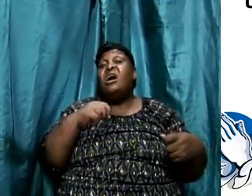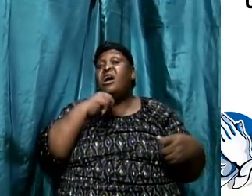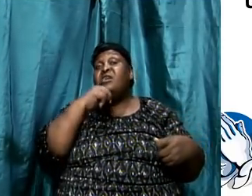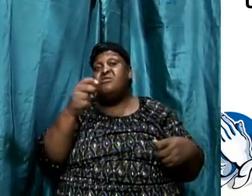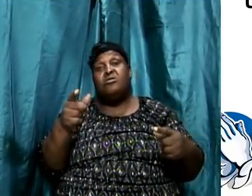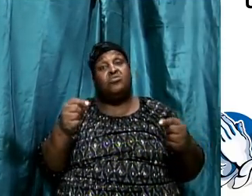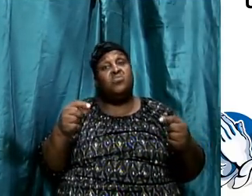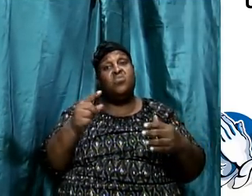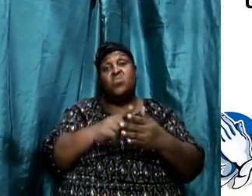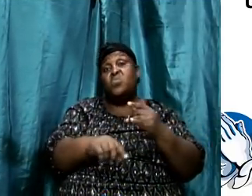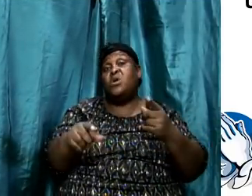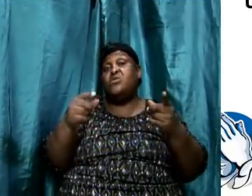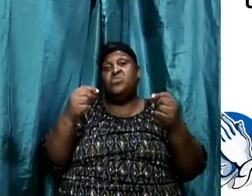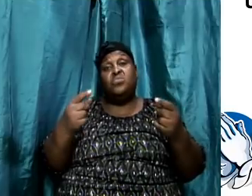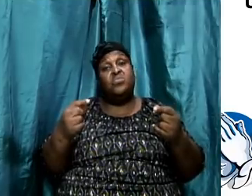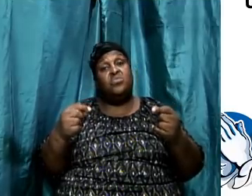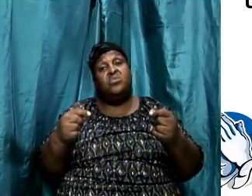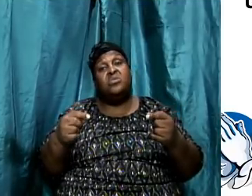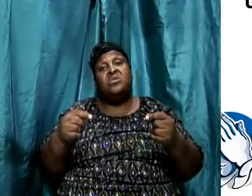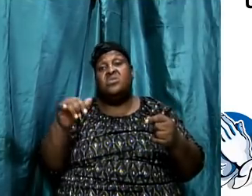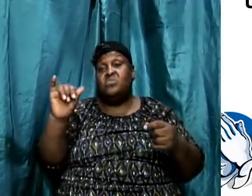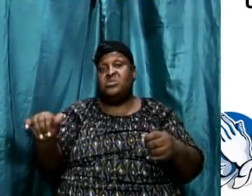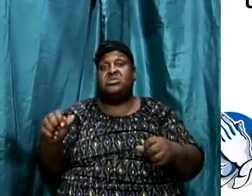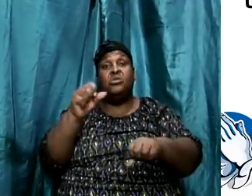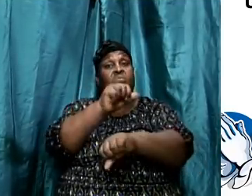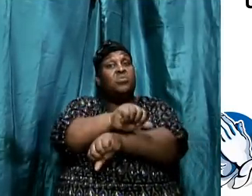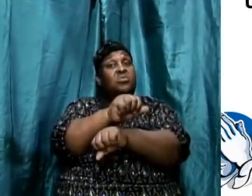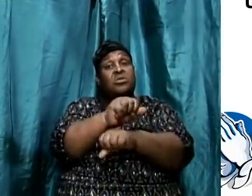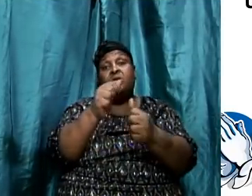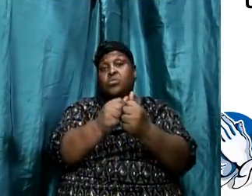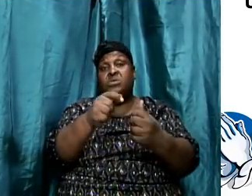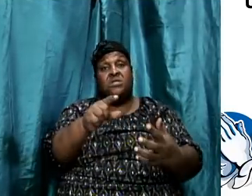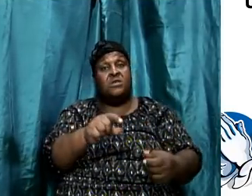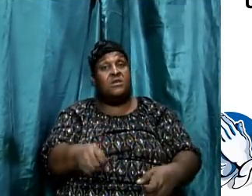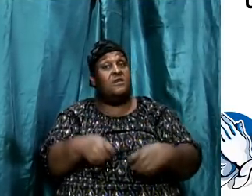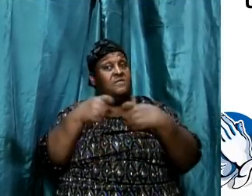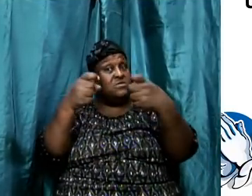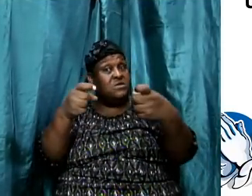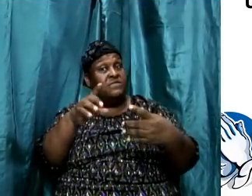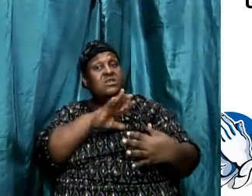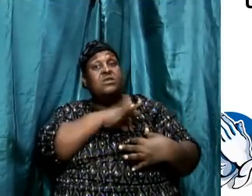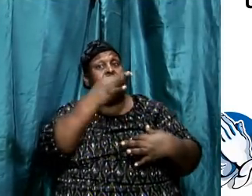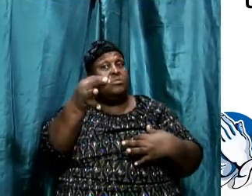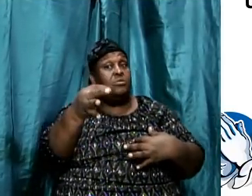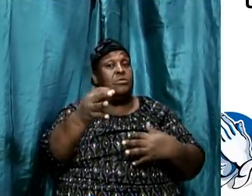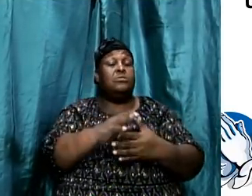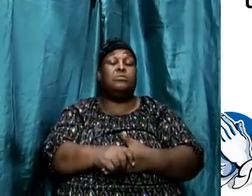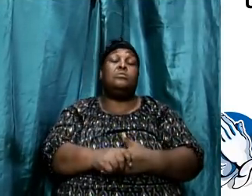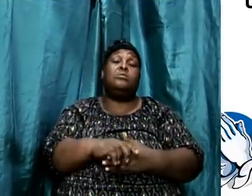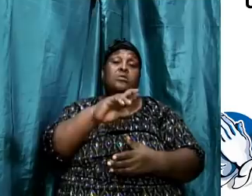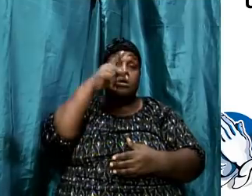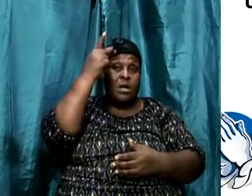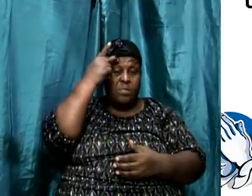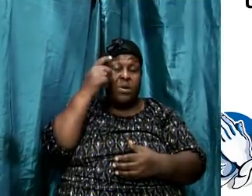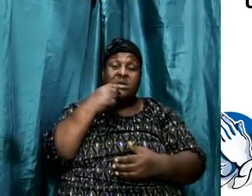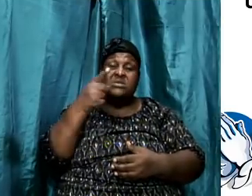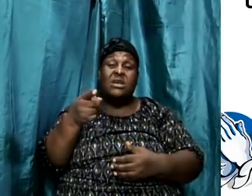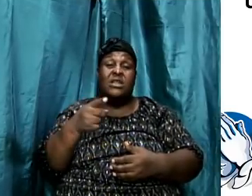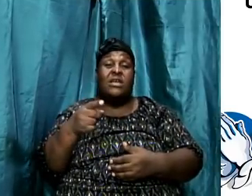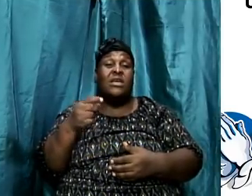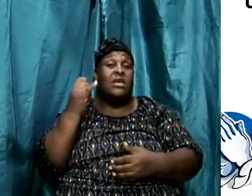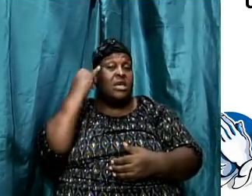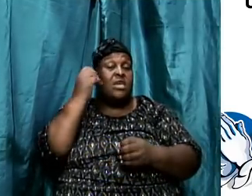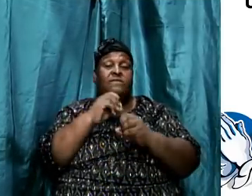should do, they were still operating in the gifts. And Paul had to say you're operating in the gifts, yes, but if you don't have these